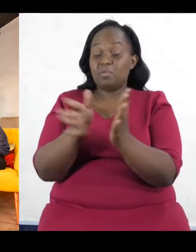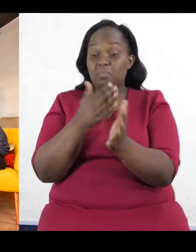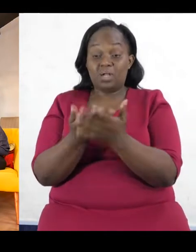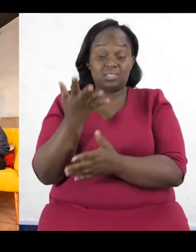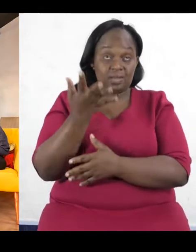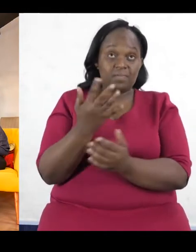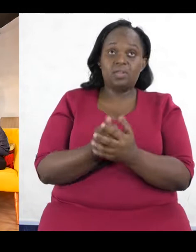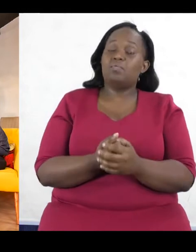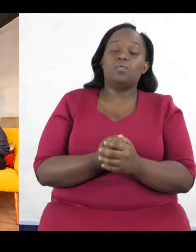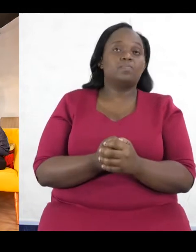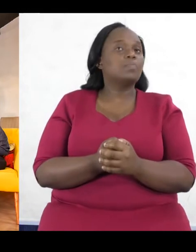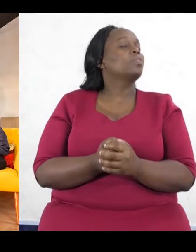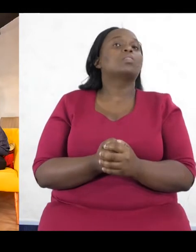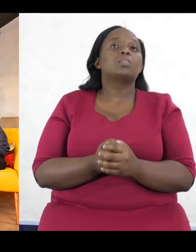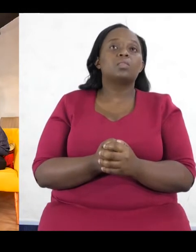available,